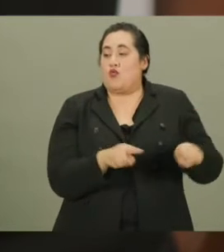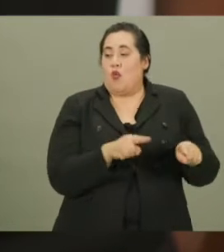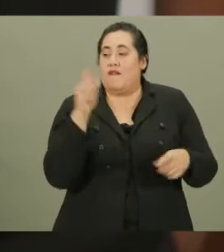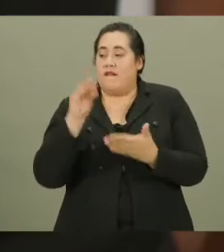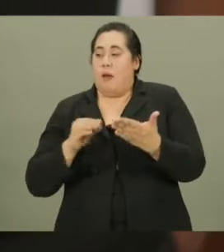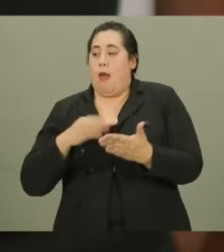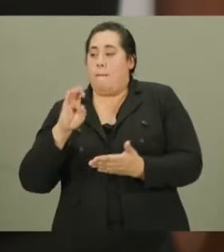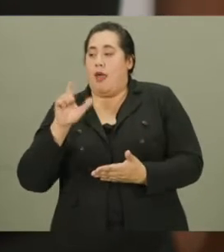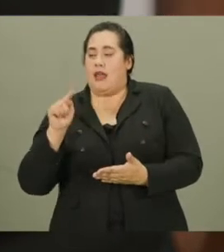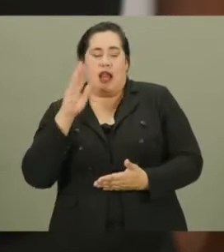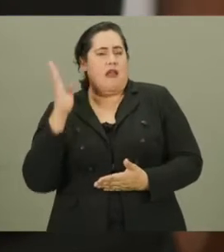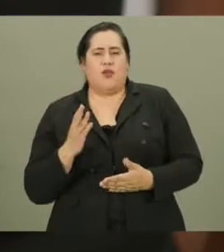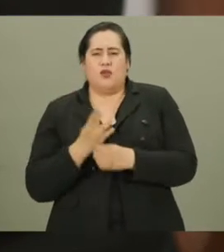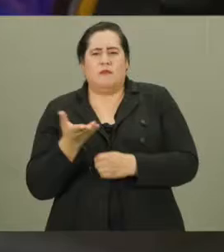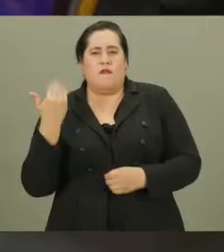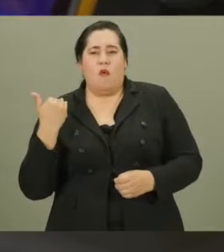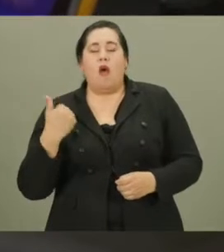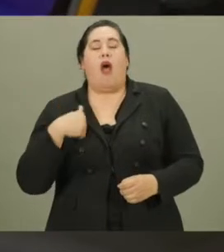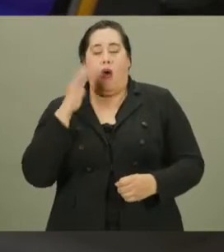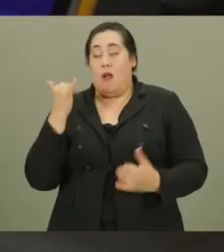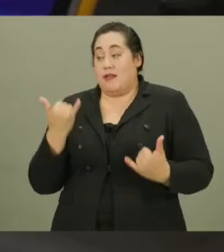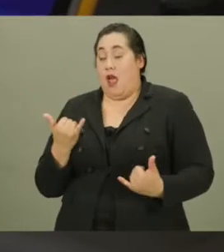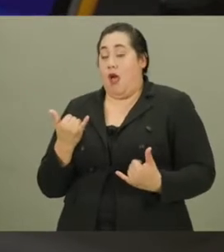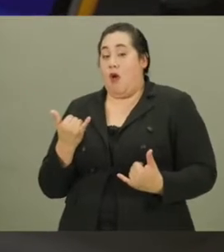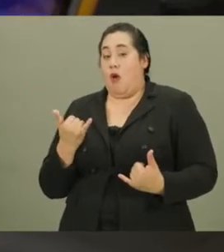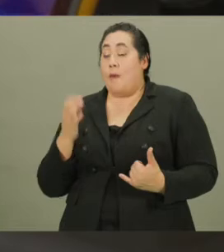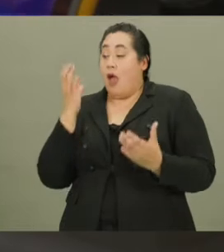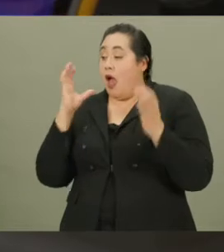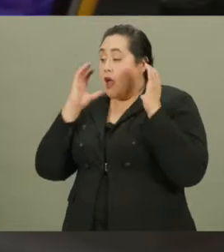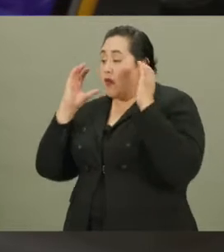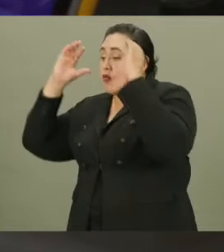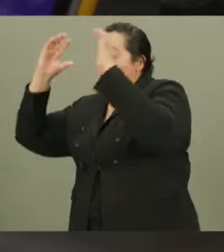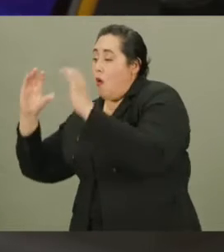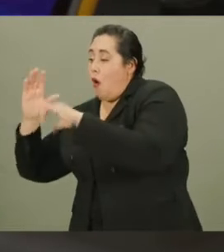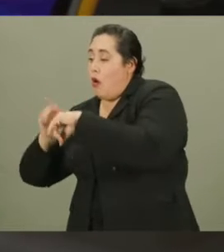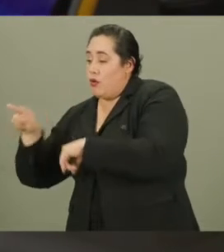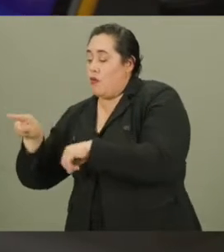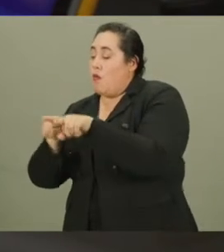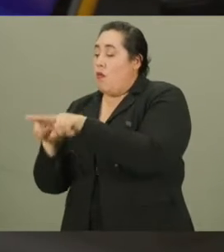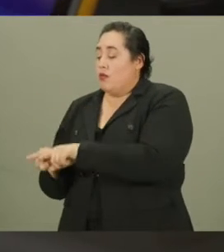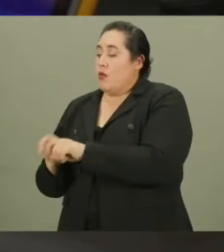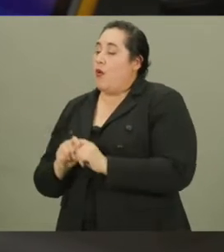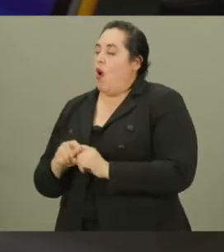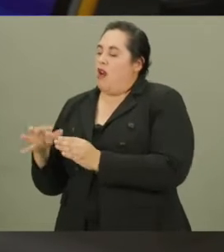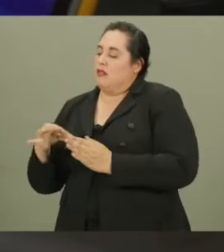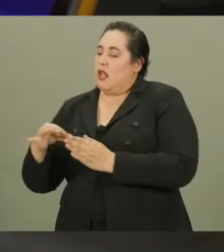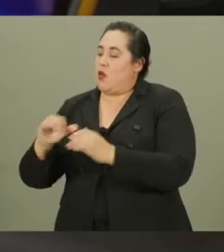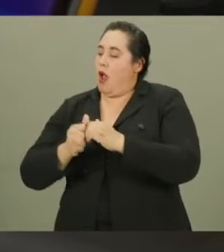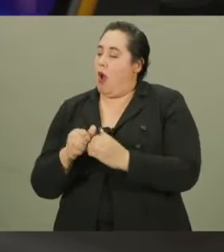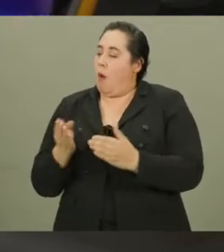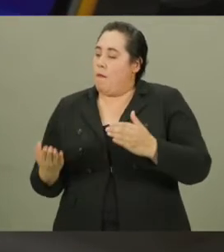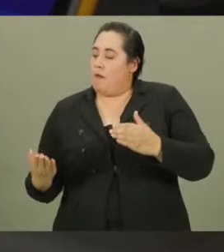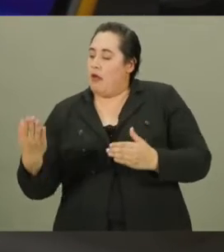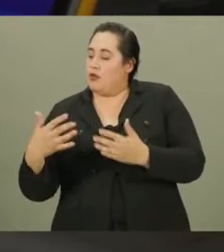to fill out my ballot. I've never used it before. Okay, now I'm going to put the headphones on you and also direct you